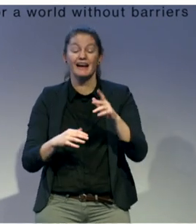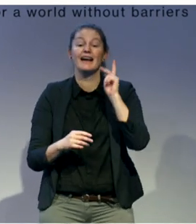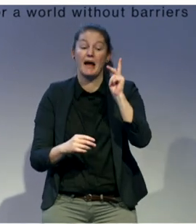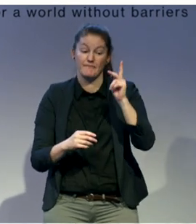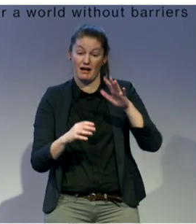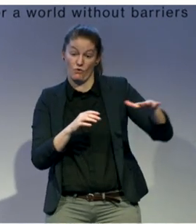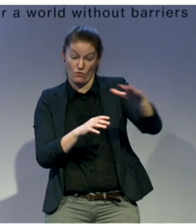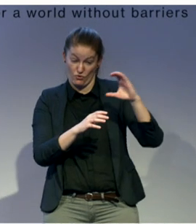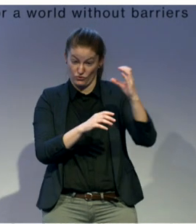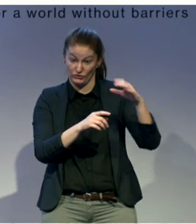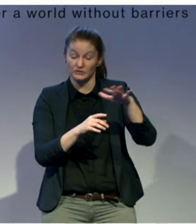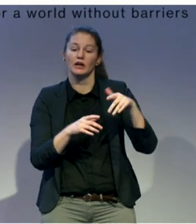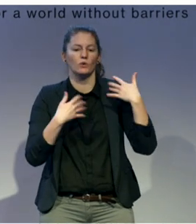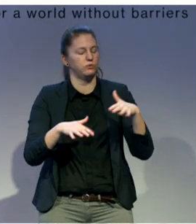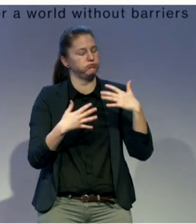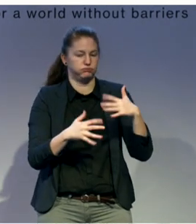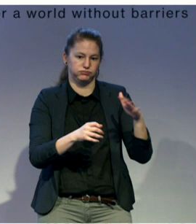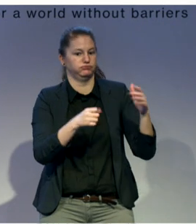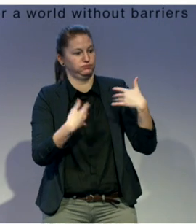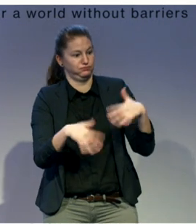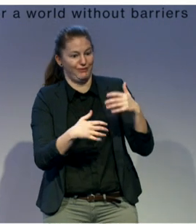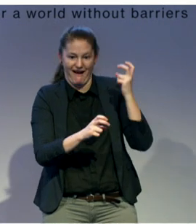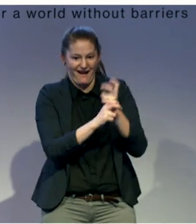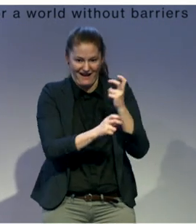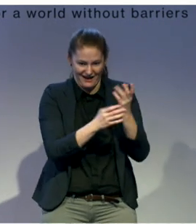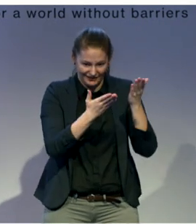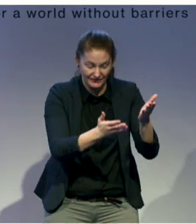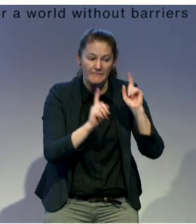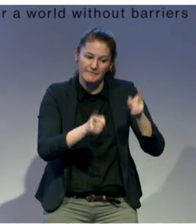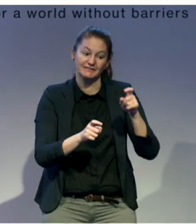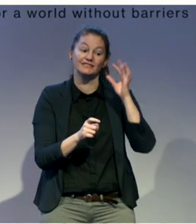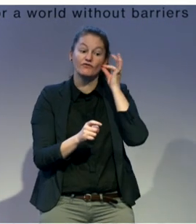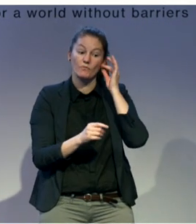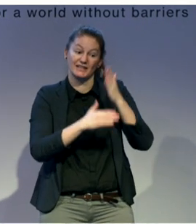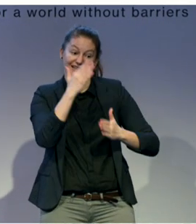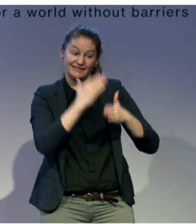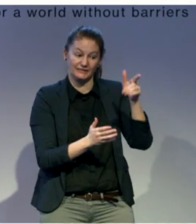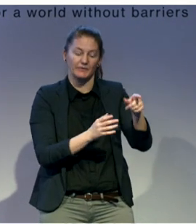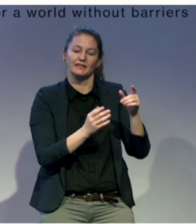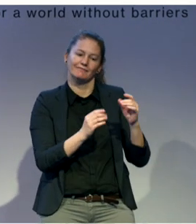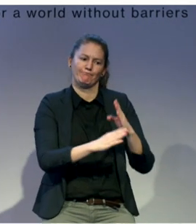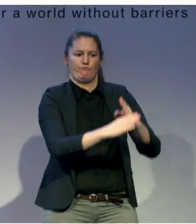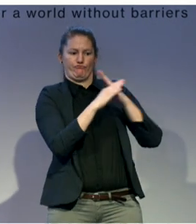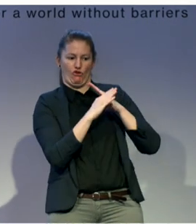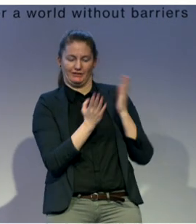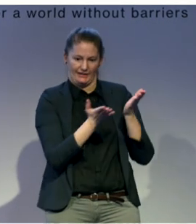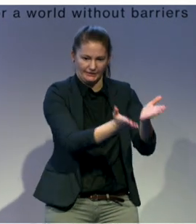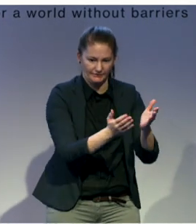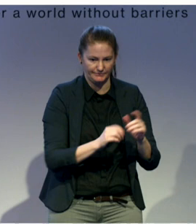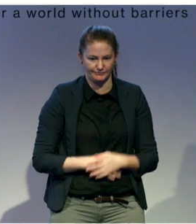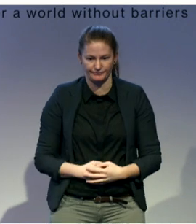to actually ensure that people are protected. We've also found that there's an intersection, of course, of political